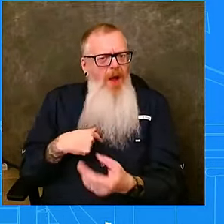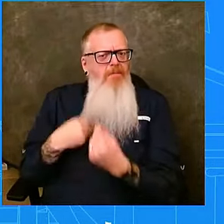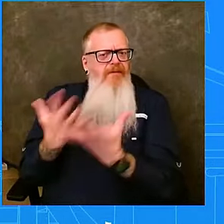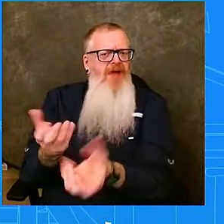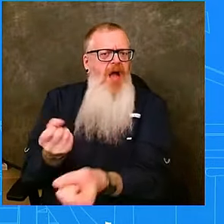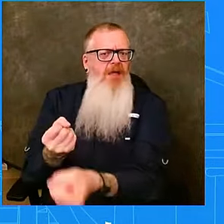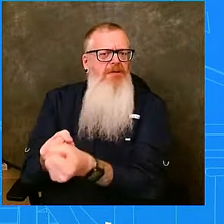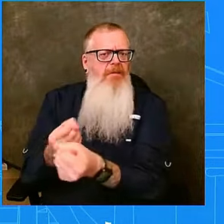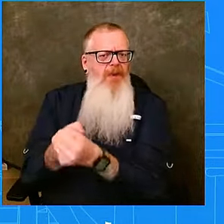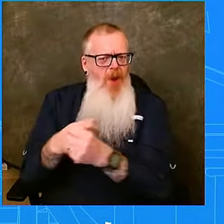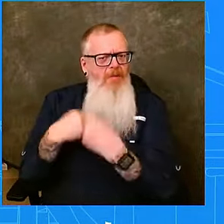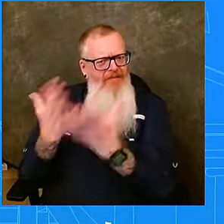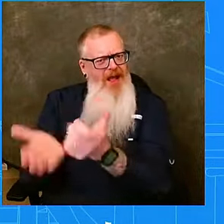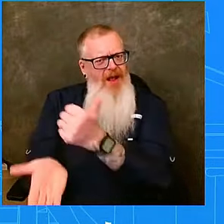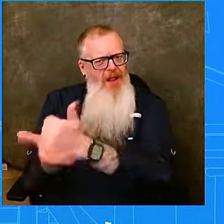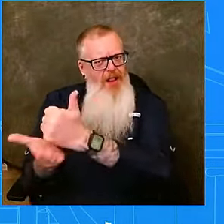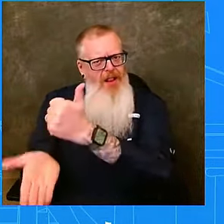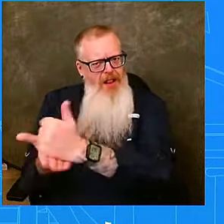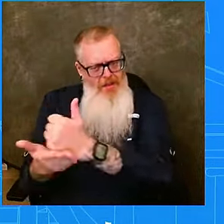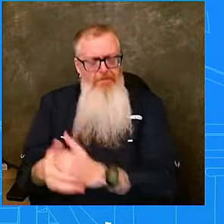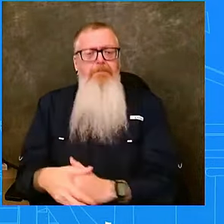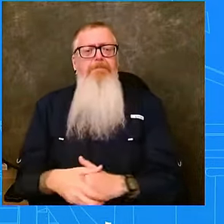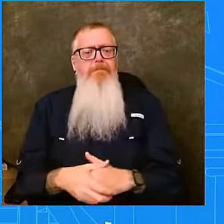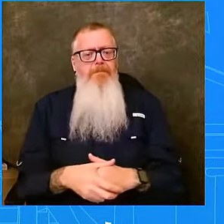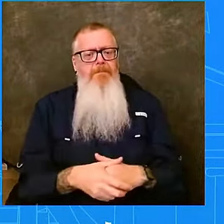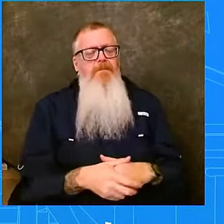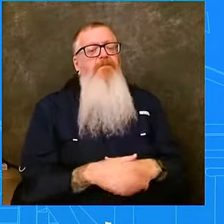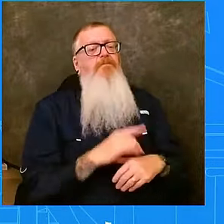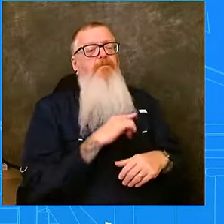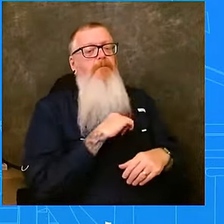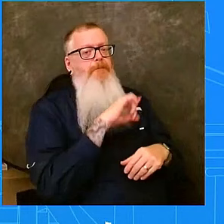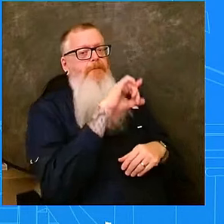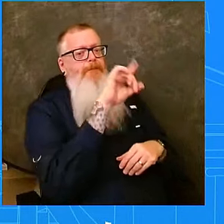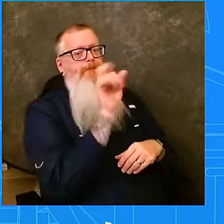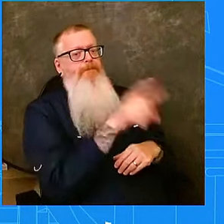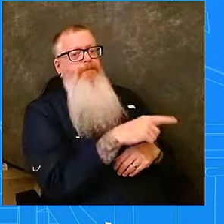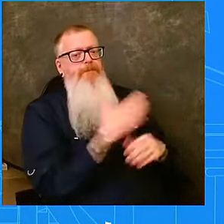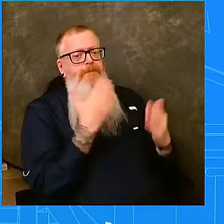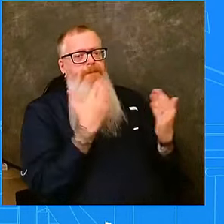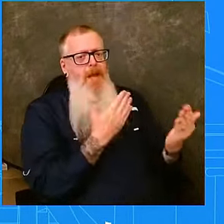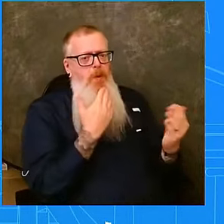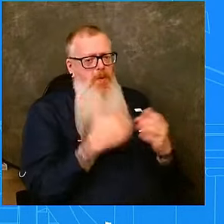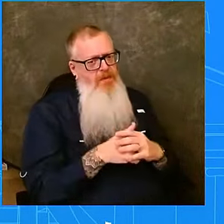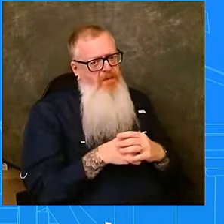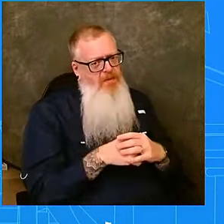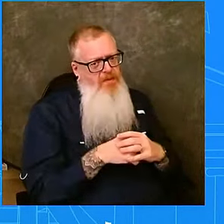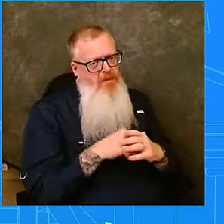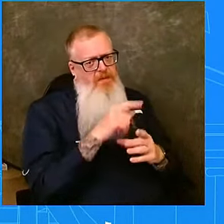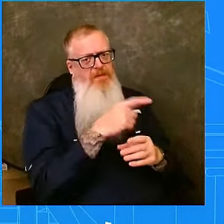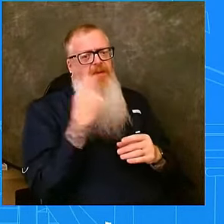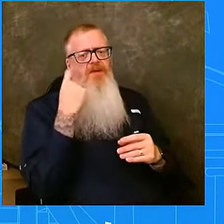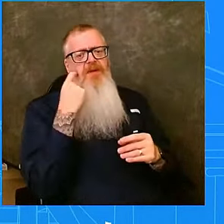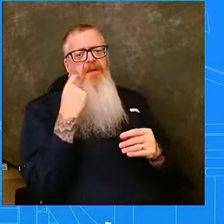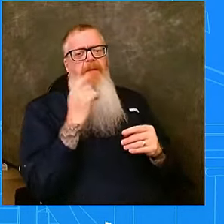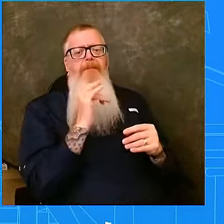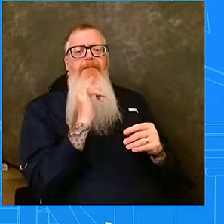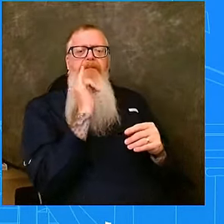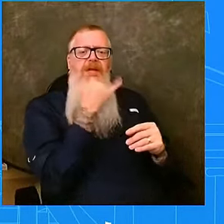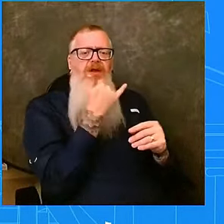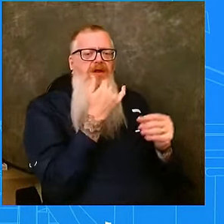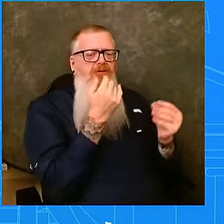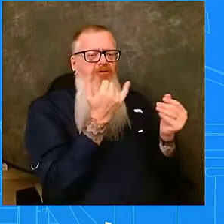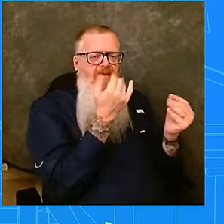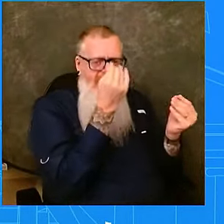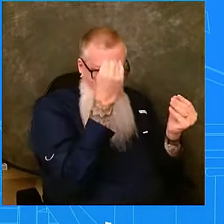Go ahead, Gabe. Thank you, Administrator. You said before that you have dealt with misinformation in the past. Why do you think